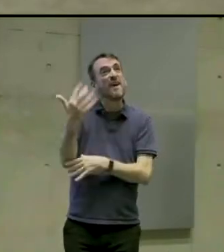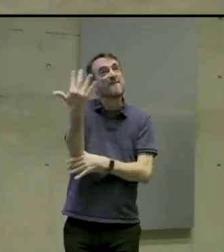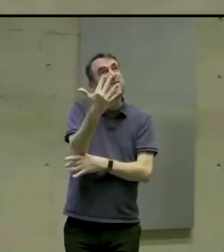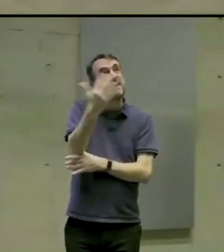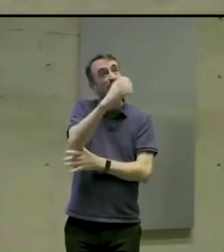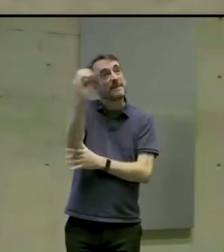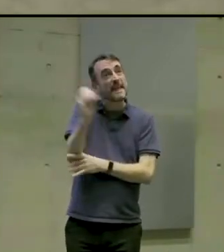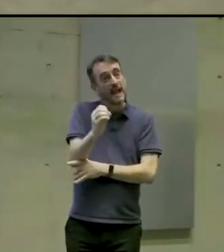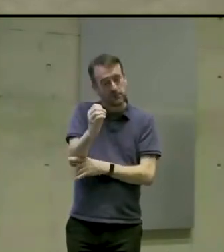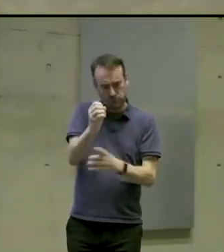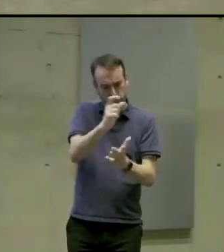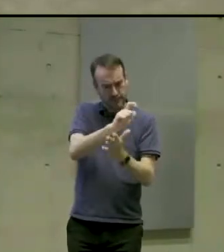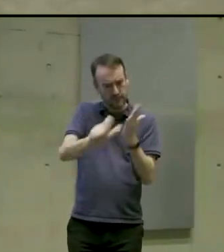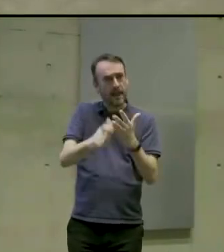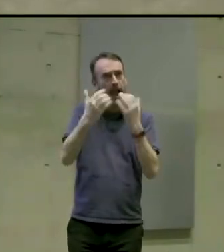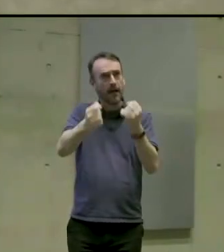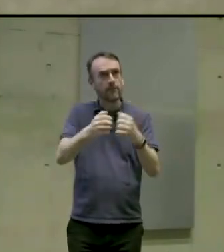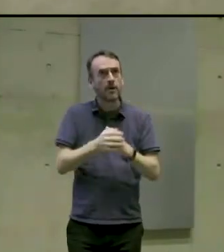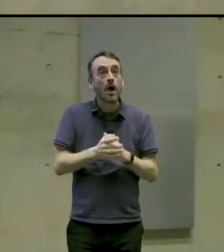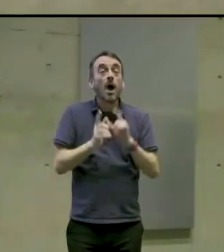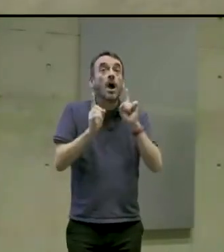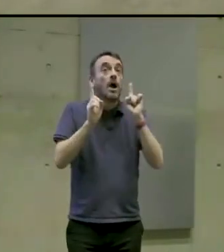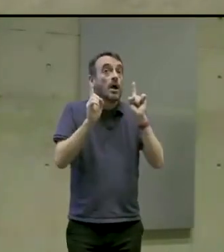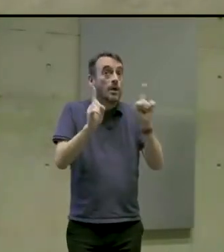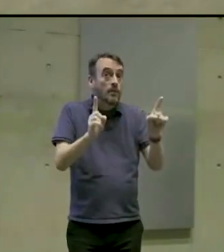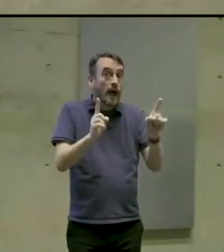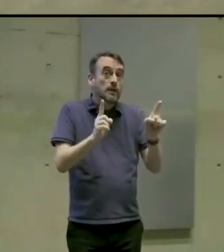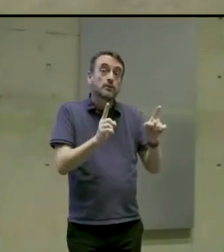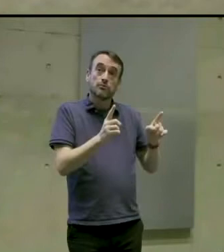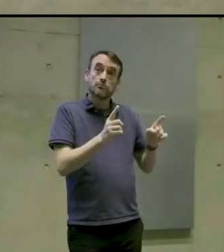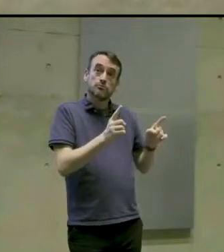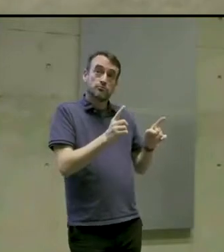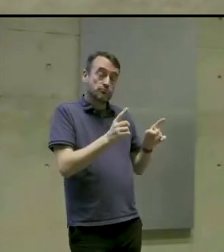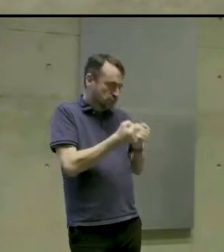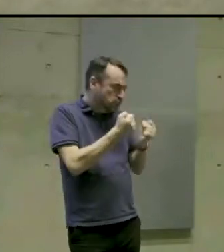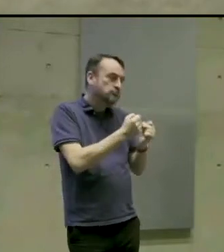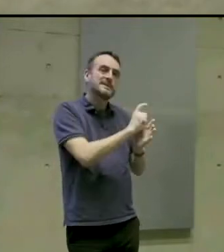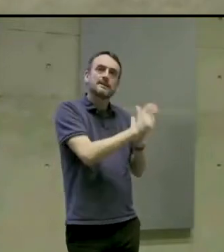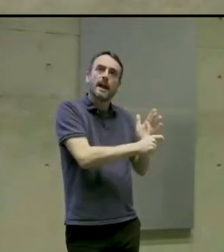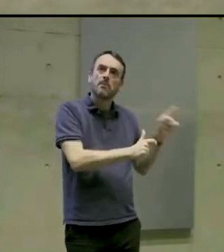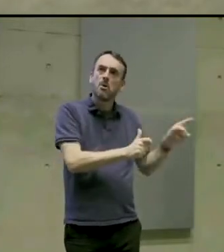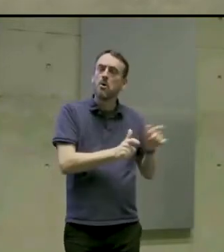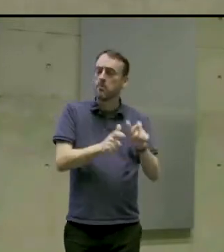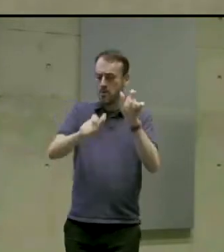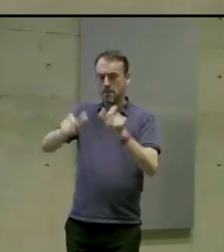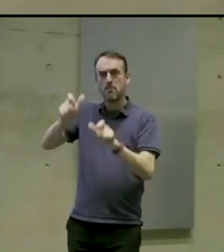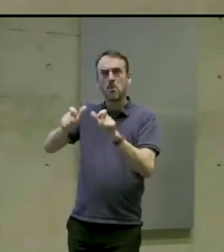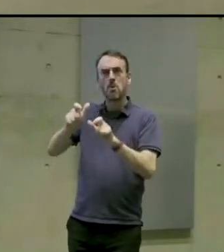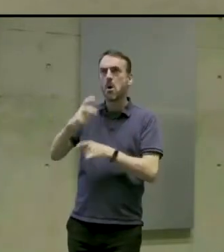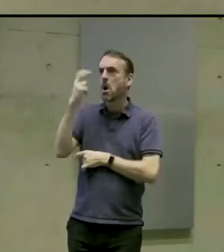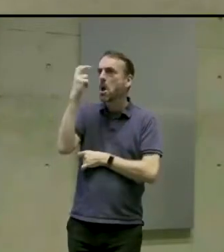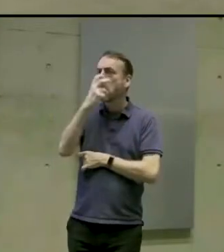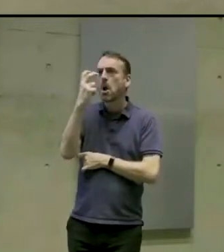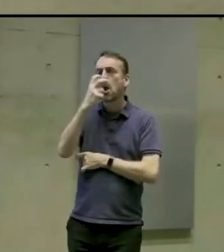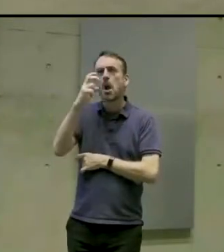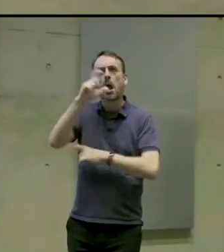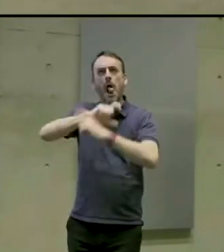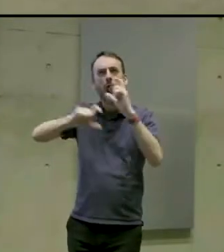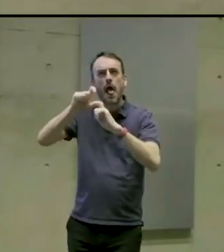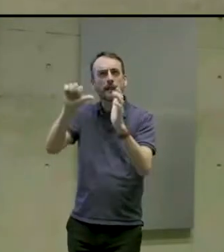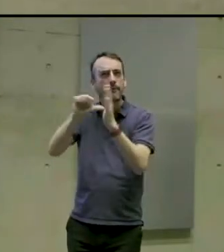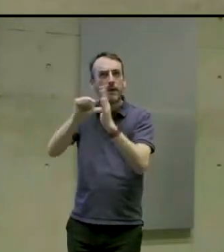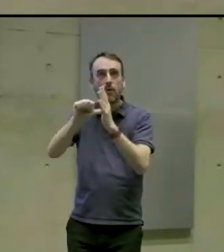include people who are colour blind or those with a lower reading age. On top of that then there is also